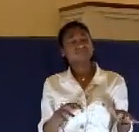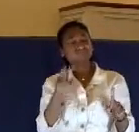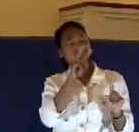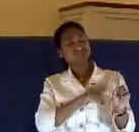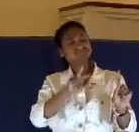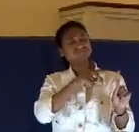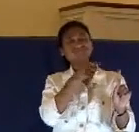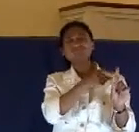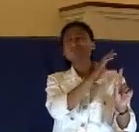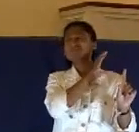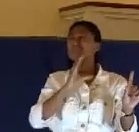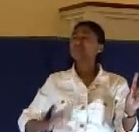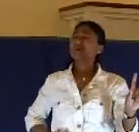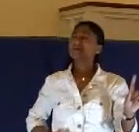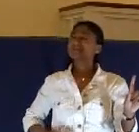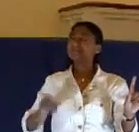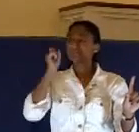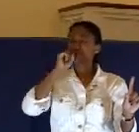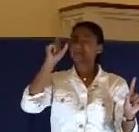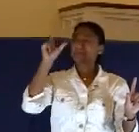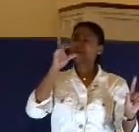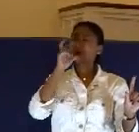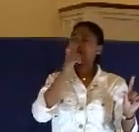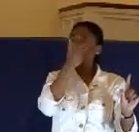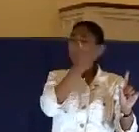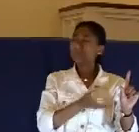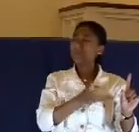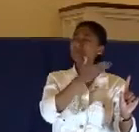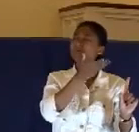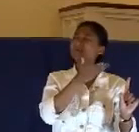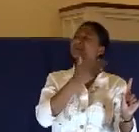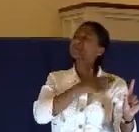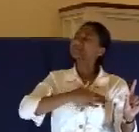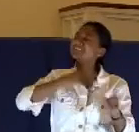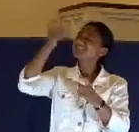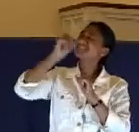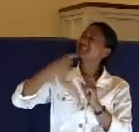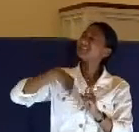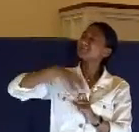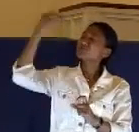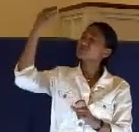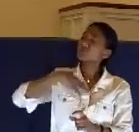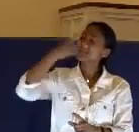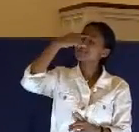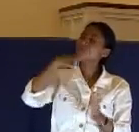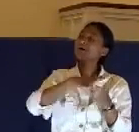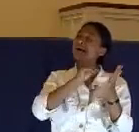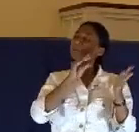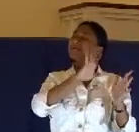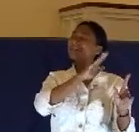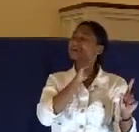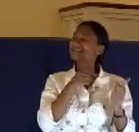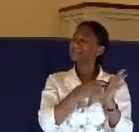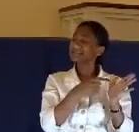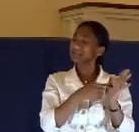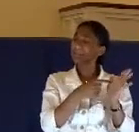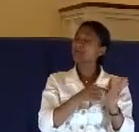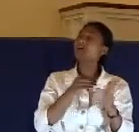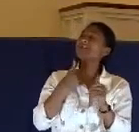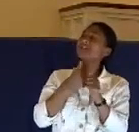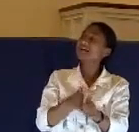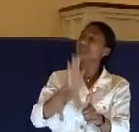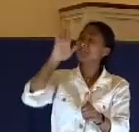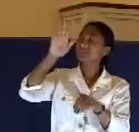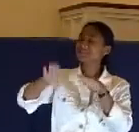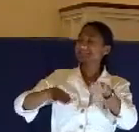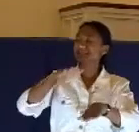of who he is. And I pray, Lord, that you'll give us the grace to follow in his steps, to glorify you. We know